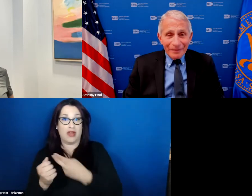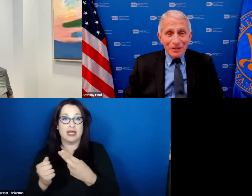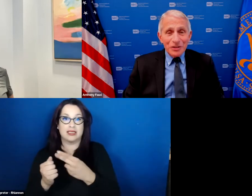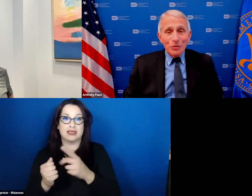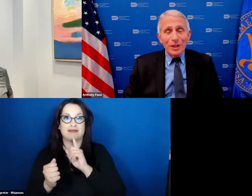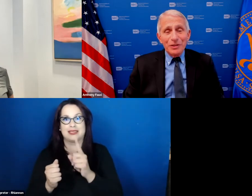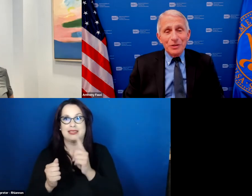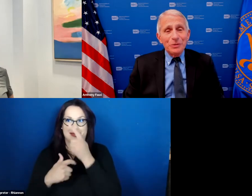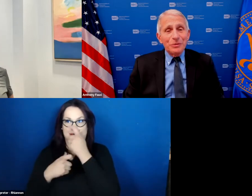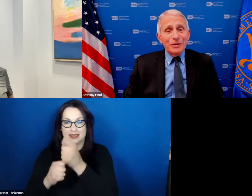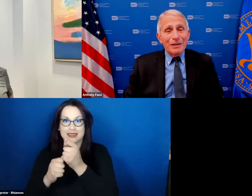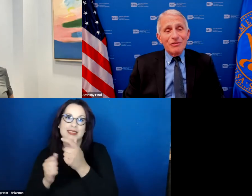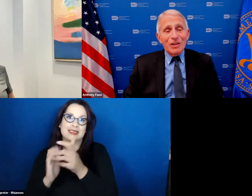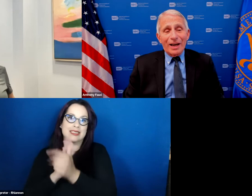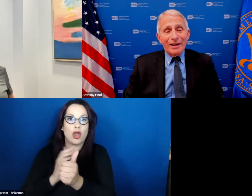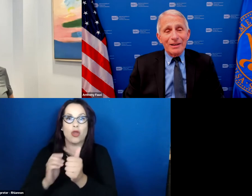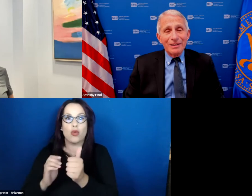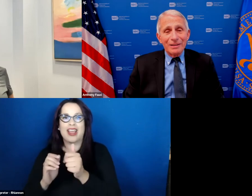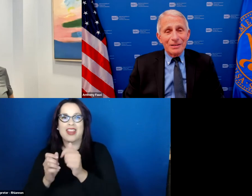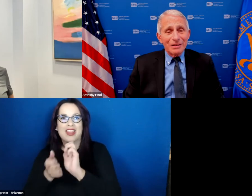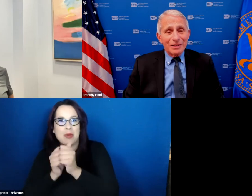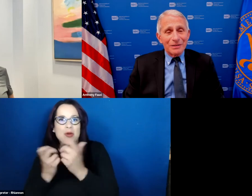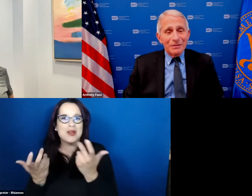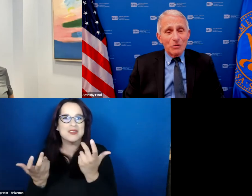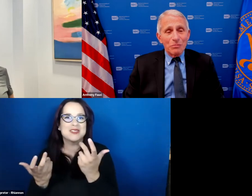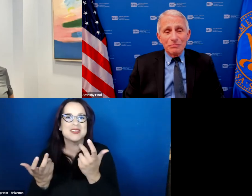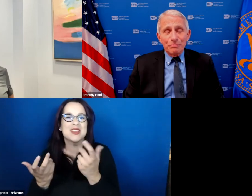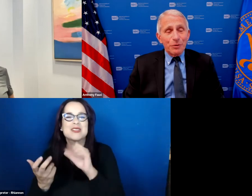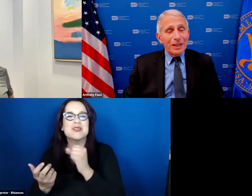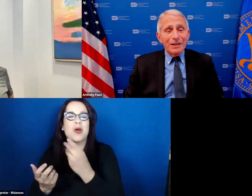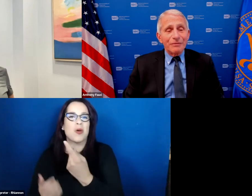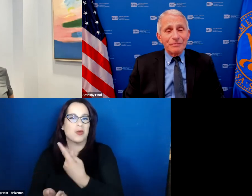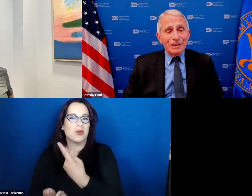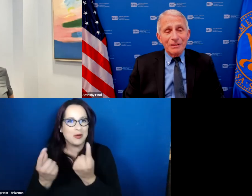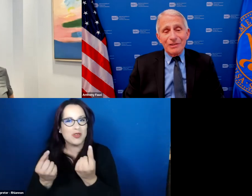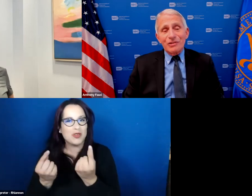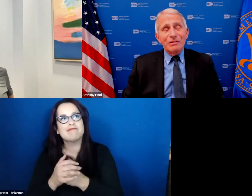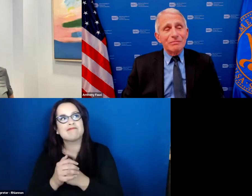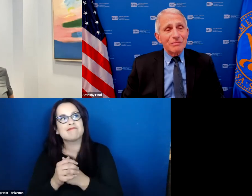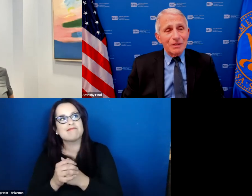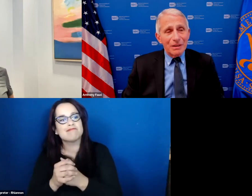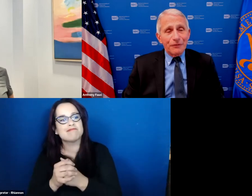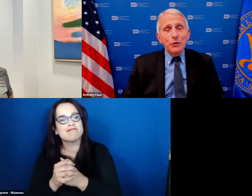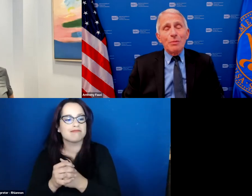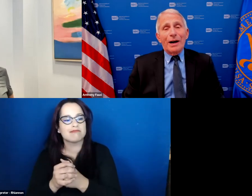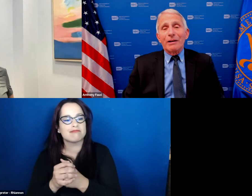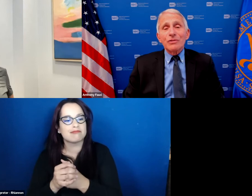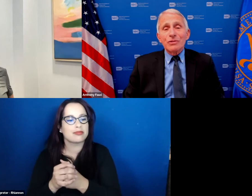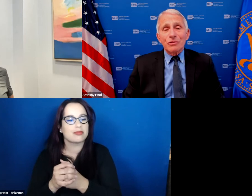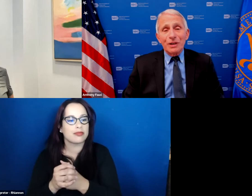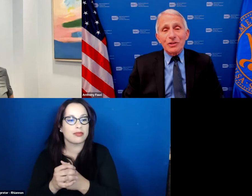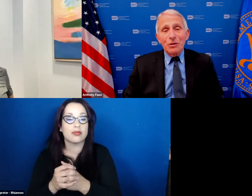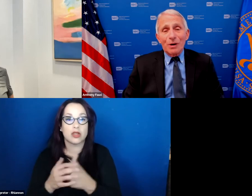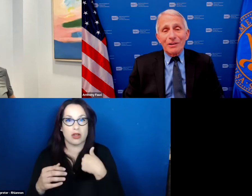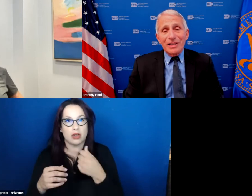so we do things like uh putting in a at least a few miles